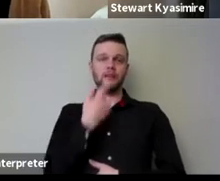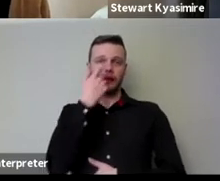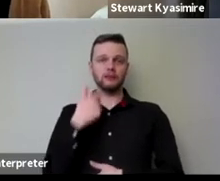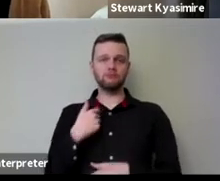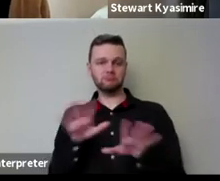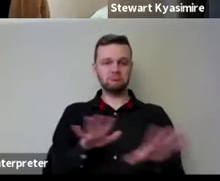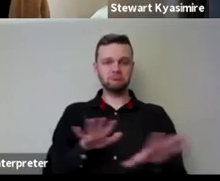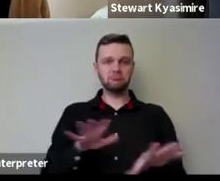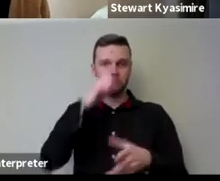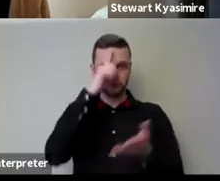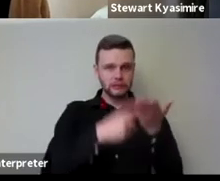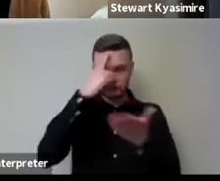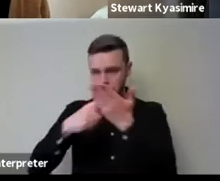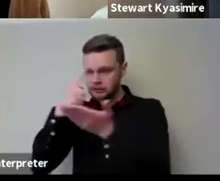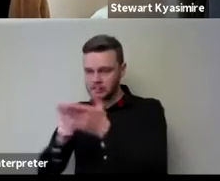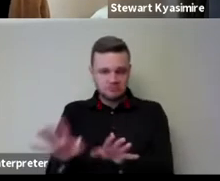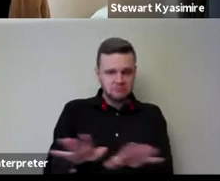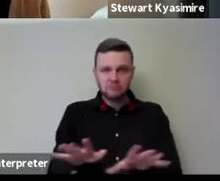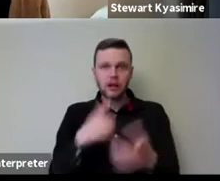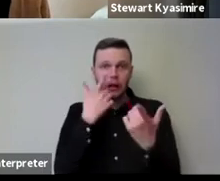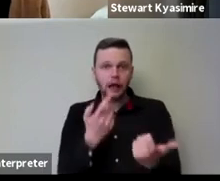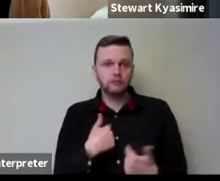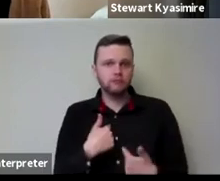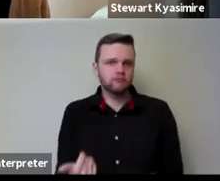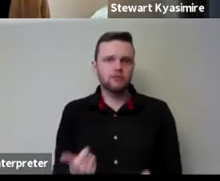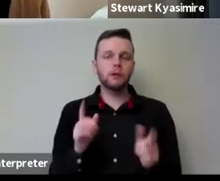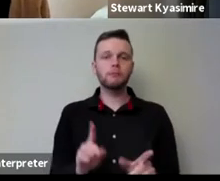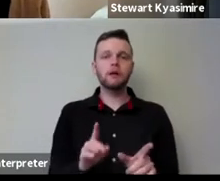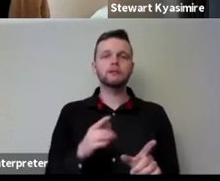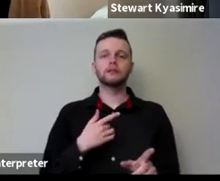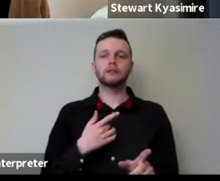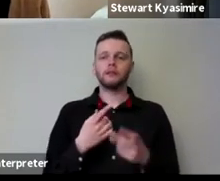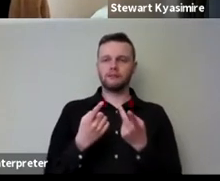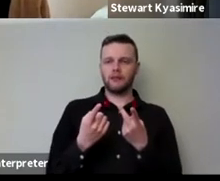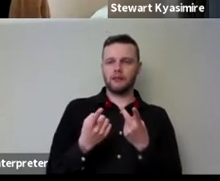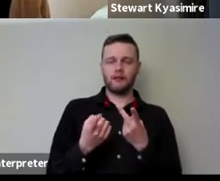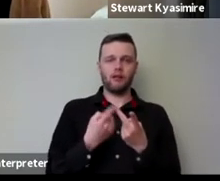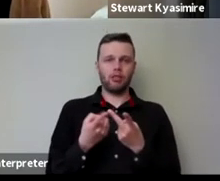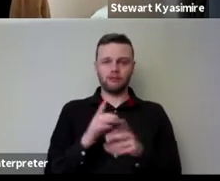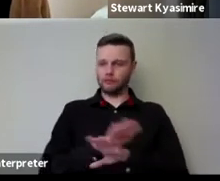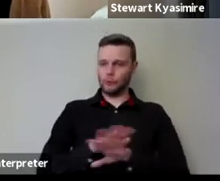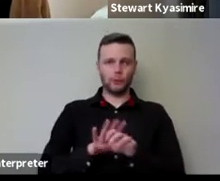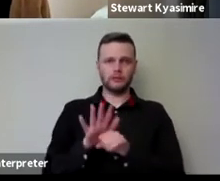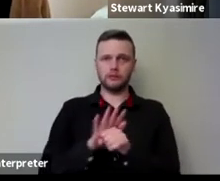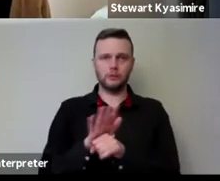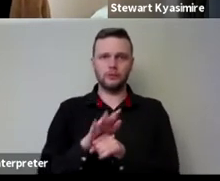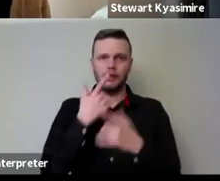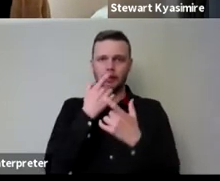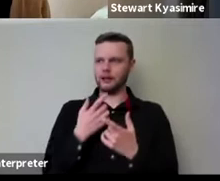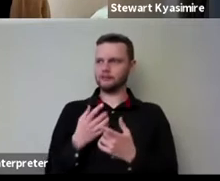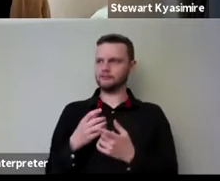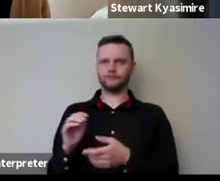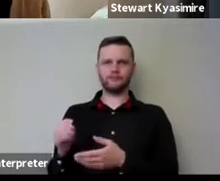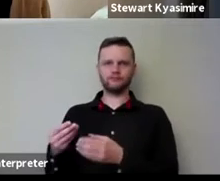make about what i do and um and i can but i can't absolutely and there are no circumstances in which i can generate income